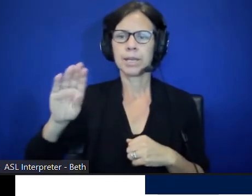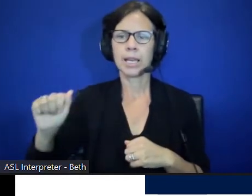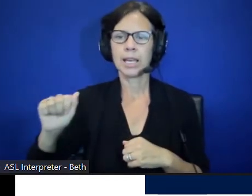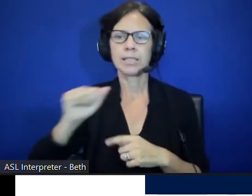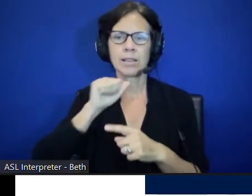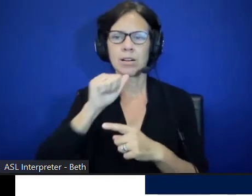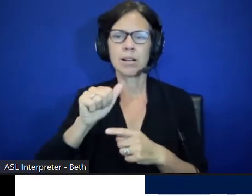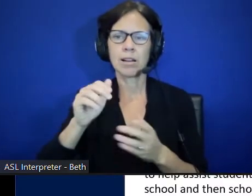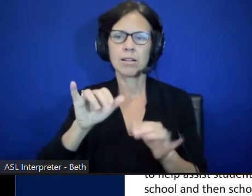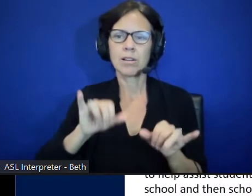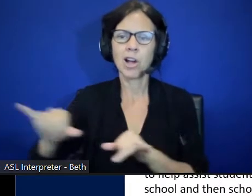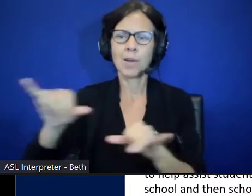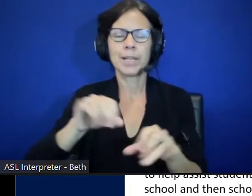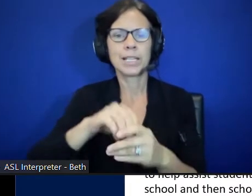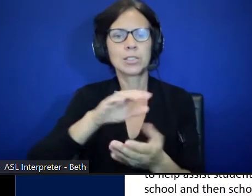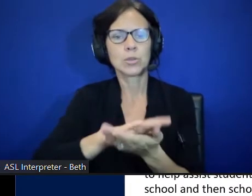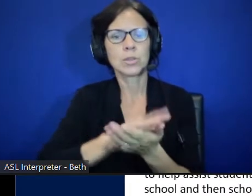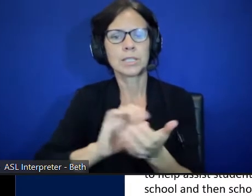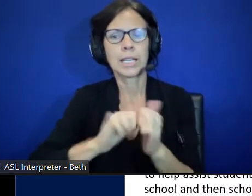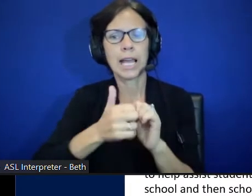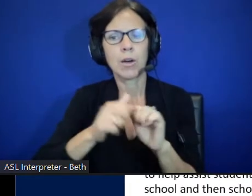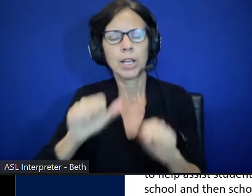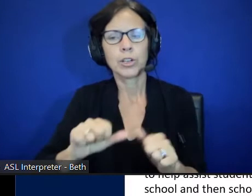in schools and how I could go about and change that so that's.